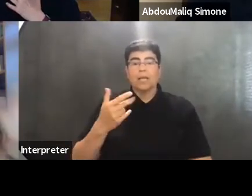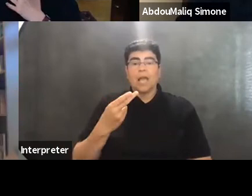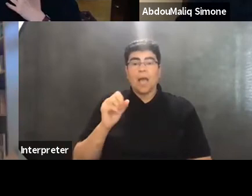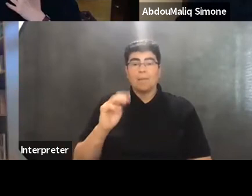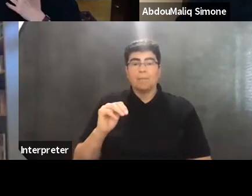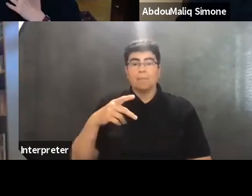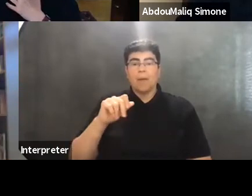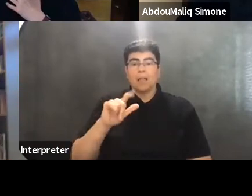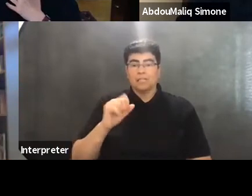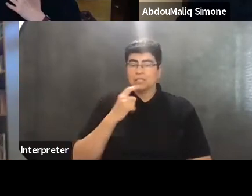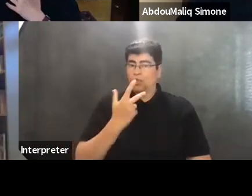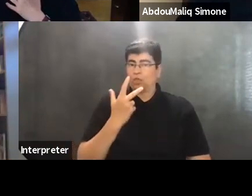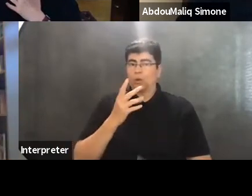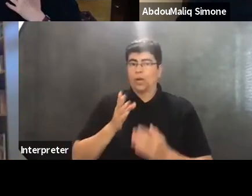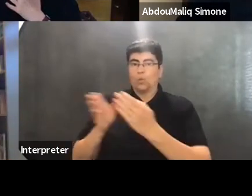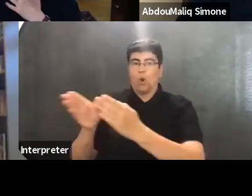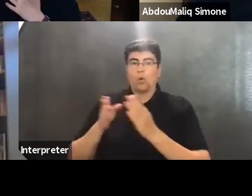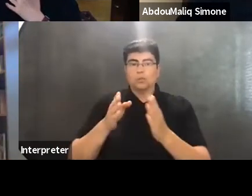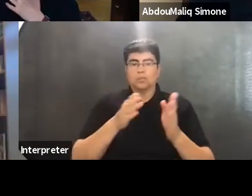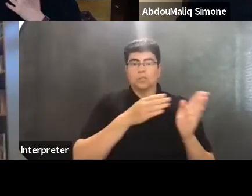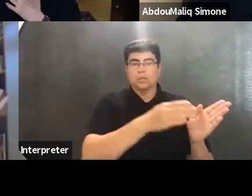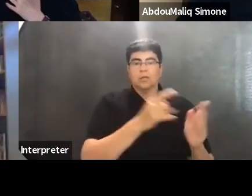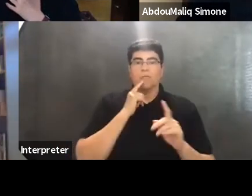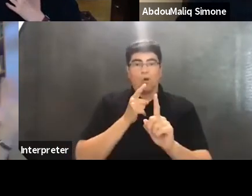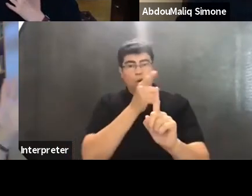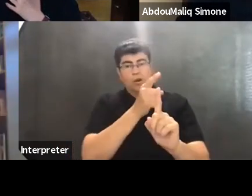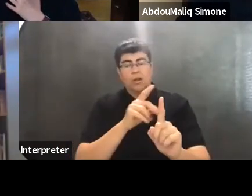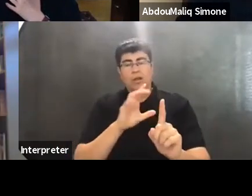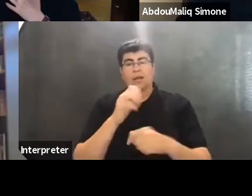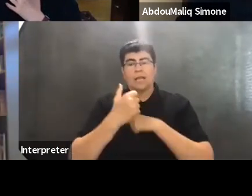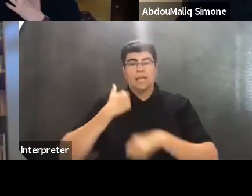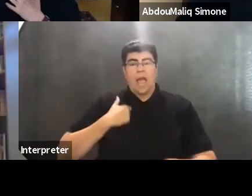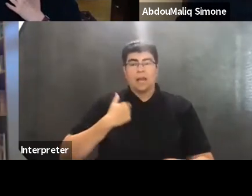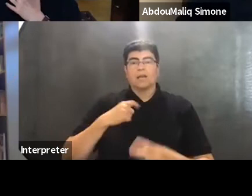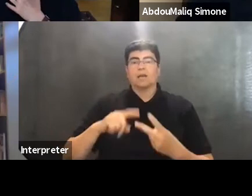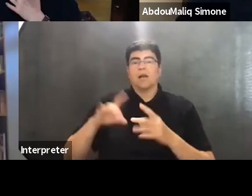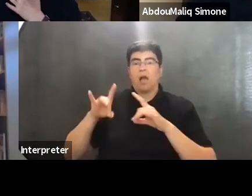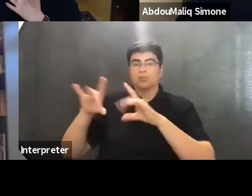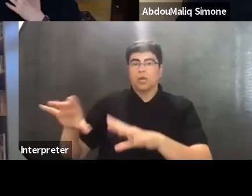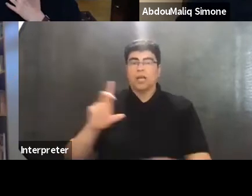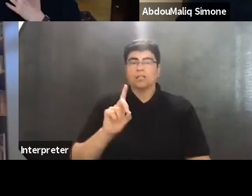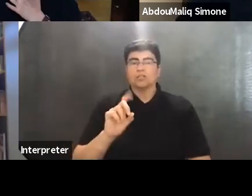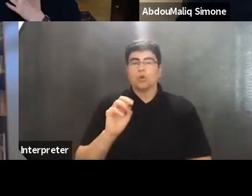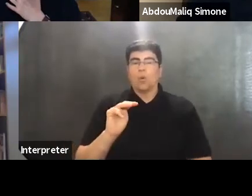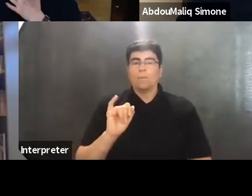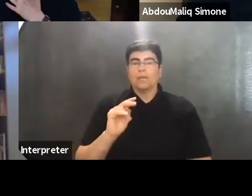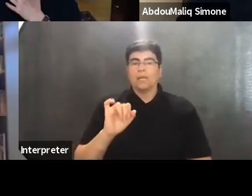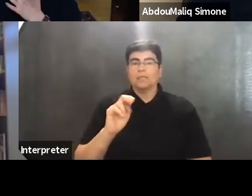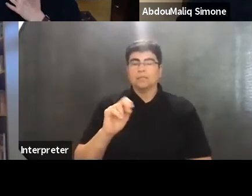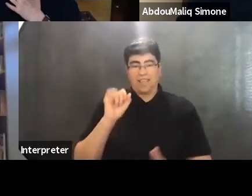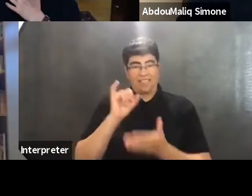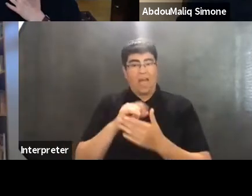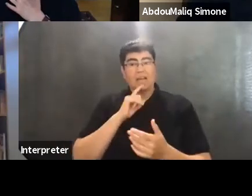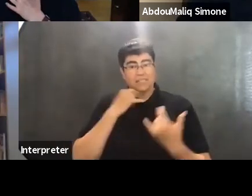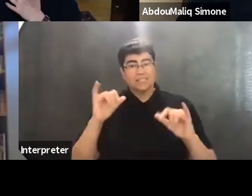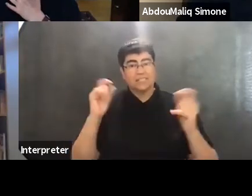leading out in the direction of Canada, the Dominions, Canada and Australia, and this is still celebrated to this day. So